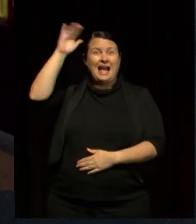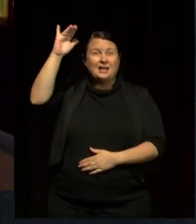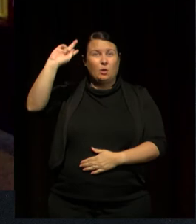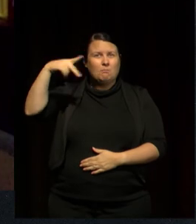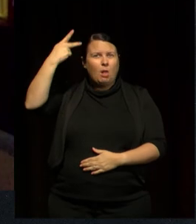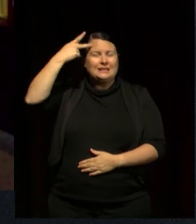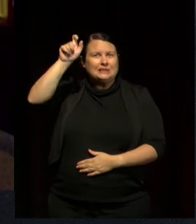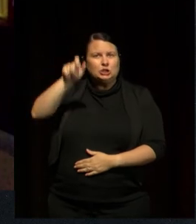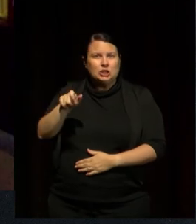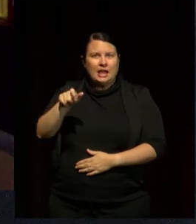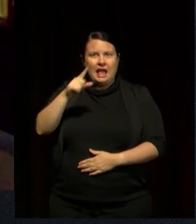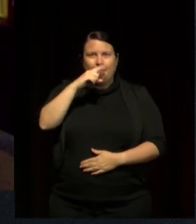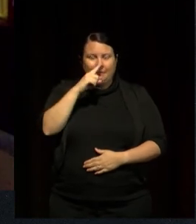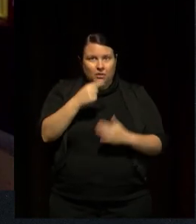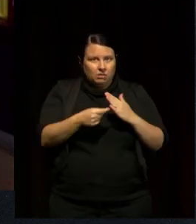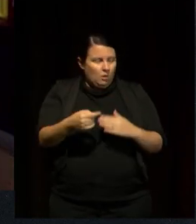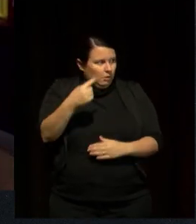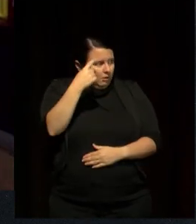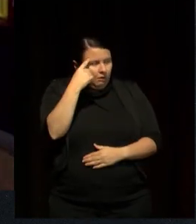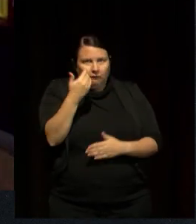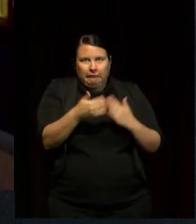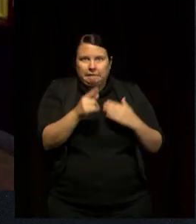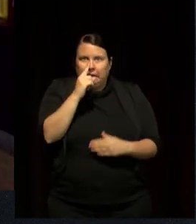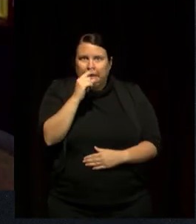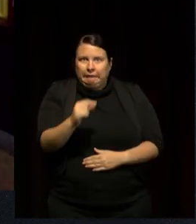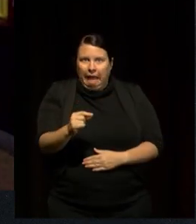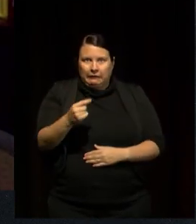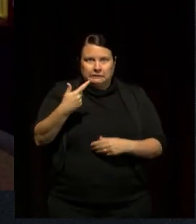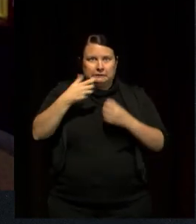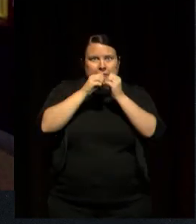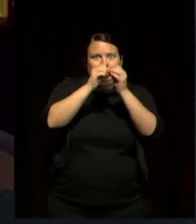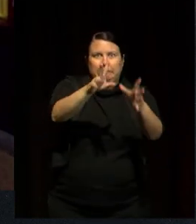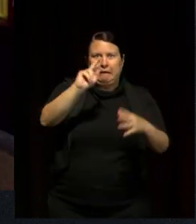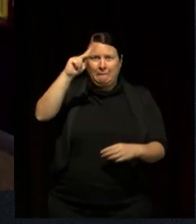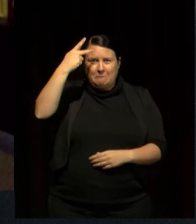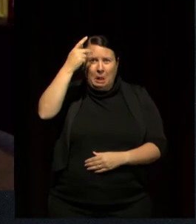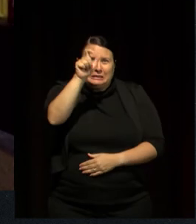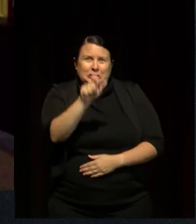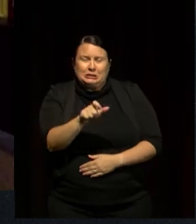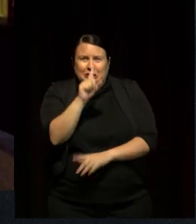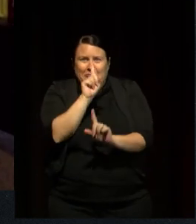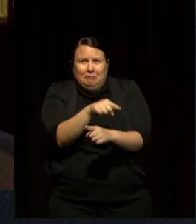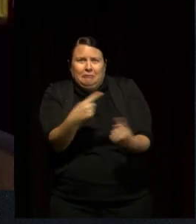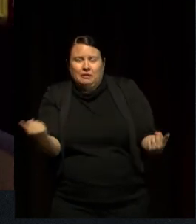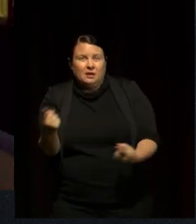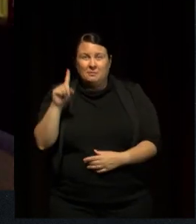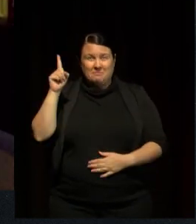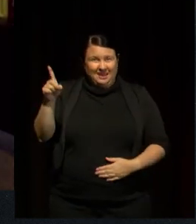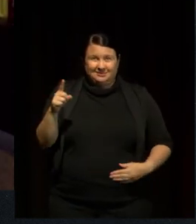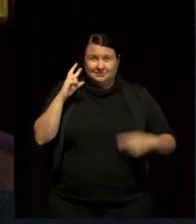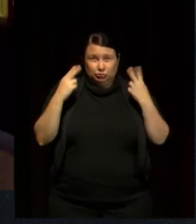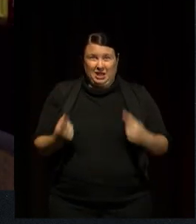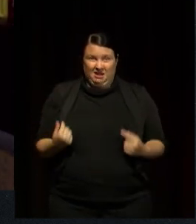something that people didn't expect her to do. Um, and she's done it and, um, and I think she is, you know, an absolute super horse